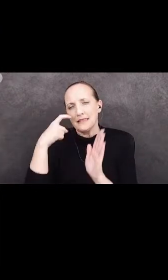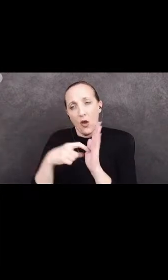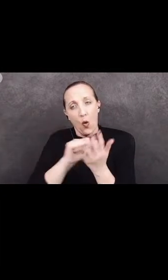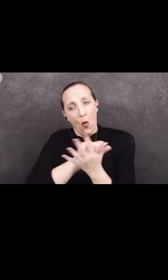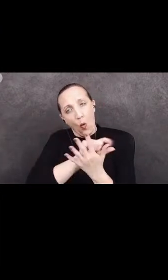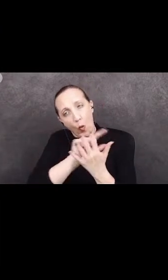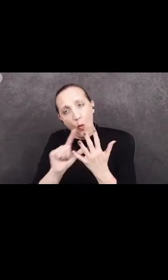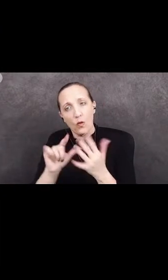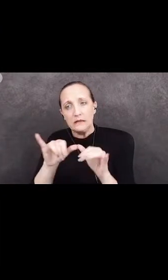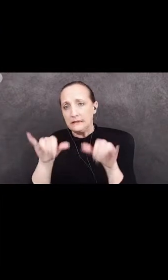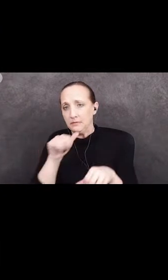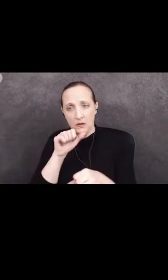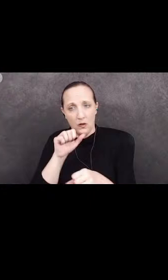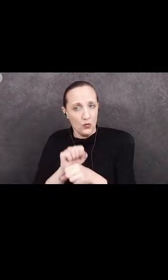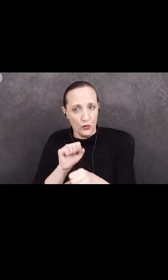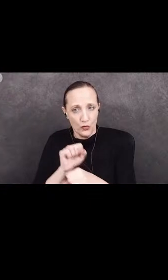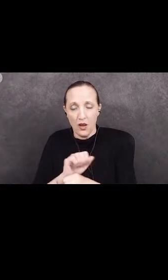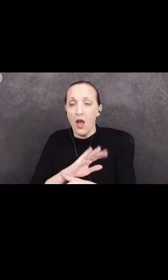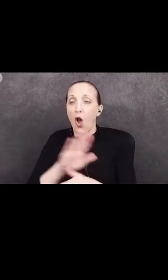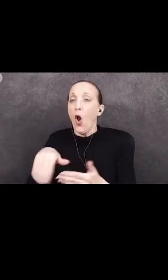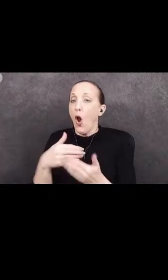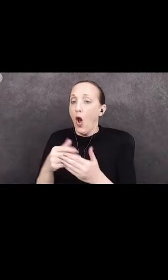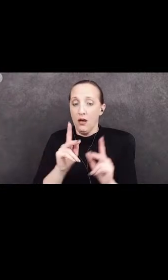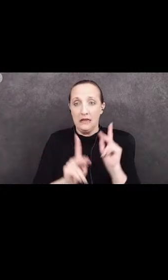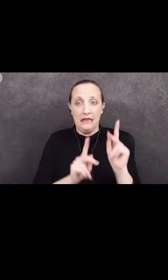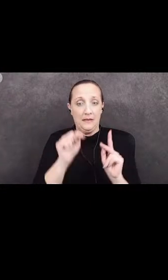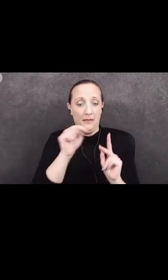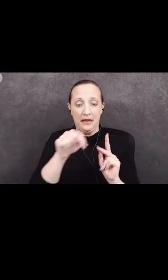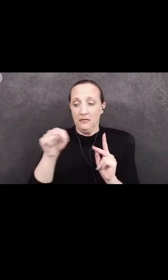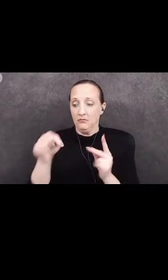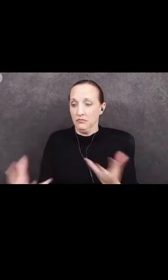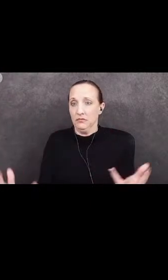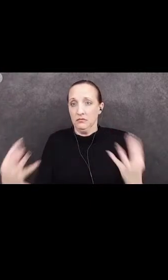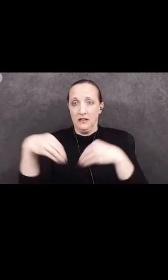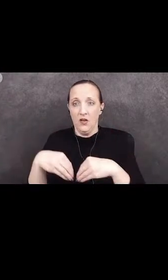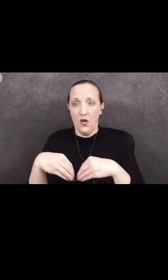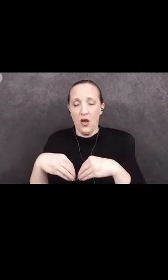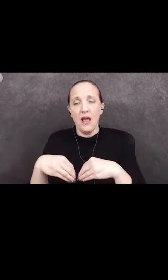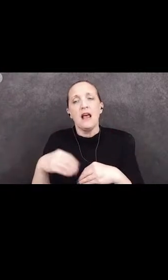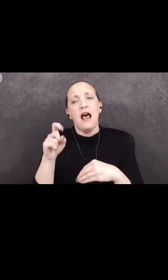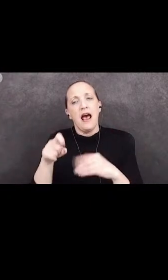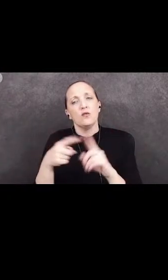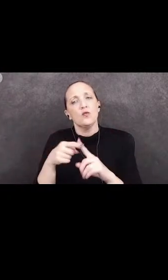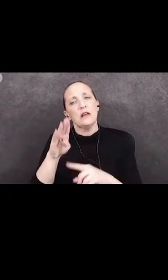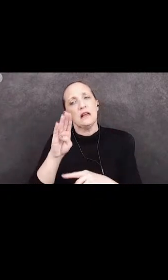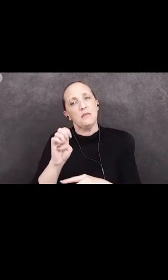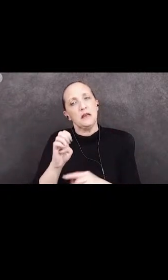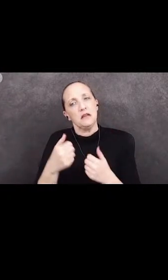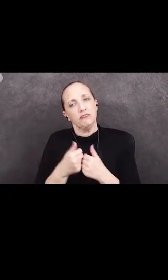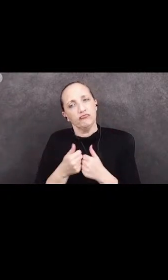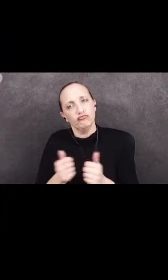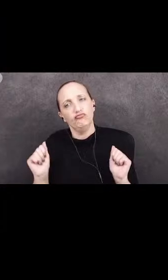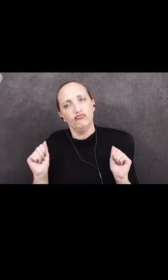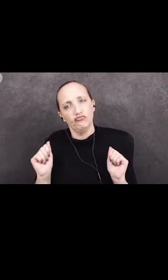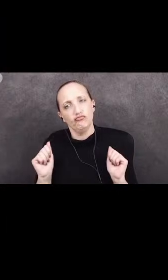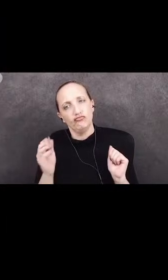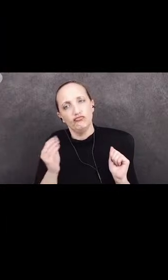working for all of our stakeholders and being vulnerable, extremely vulnerable